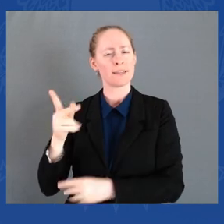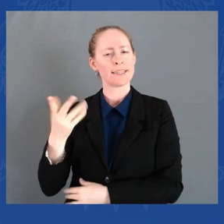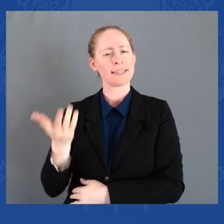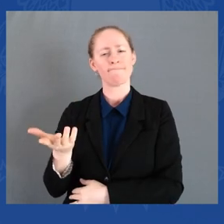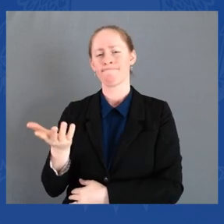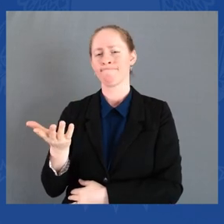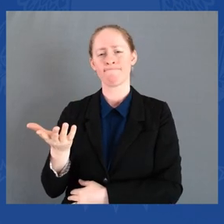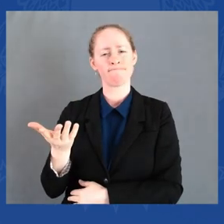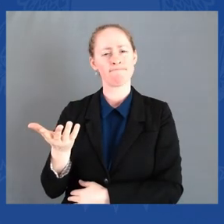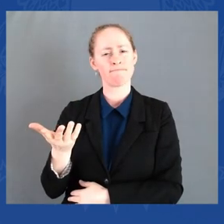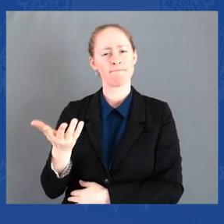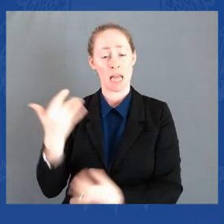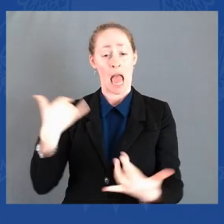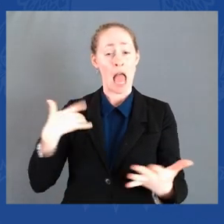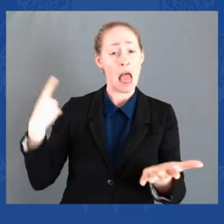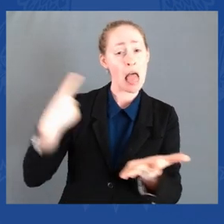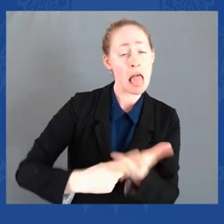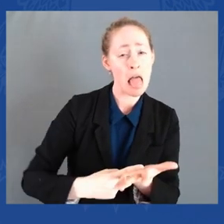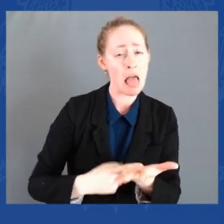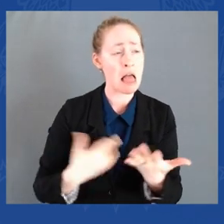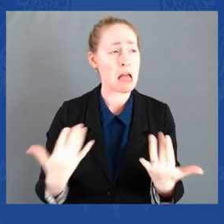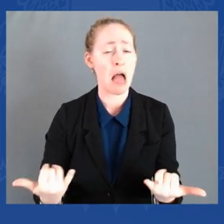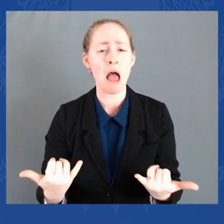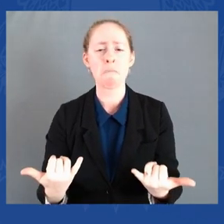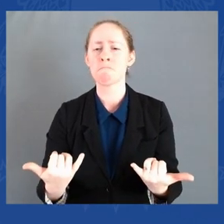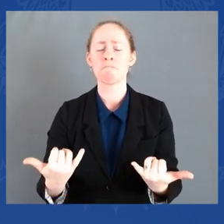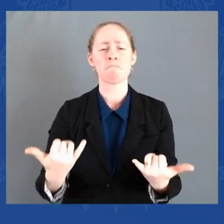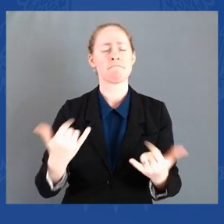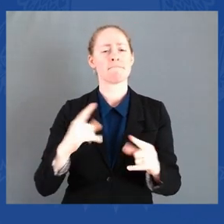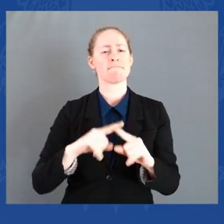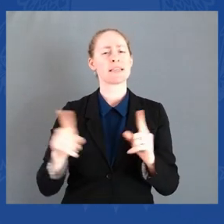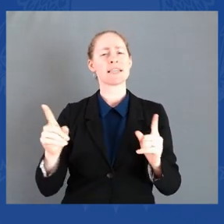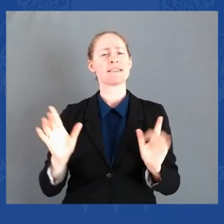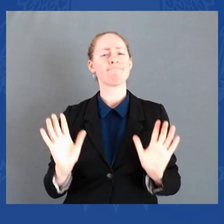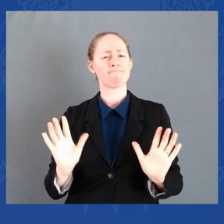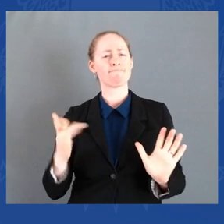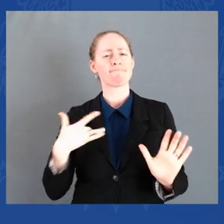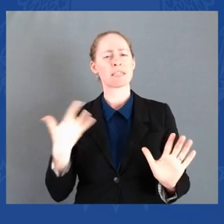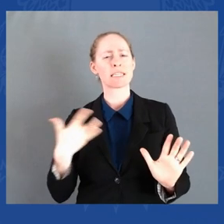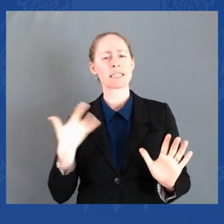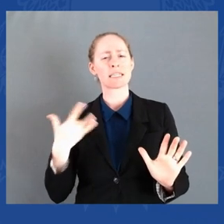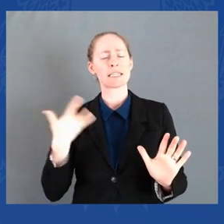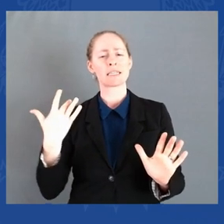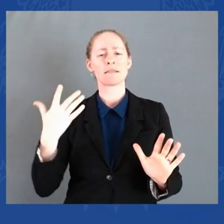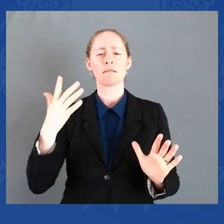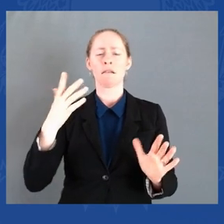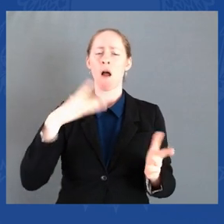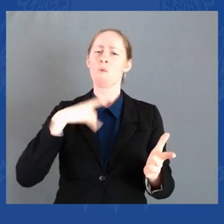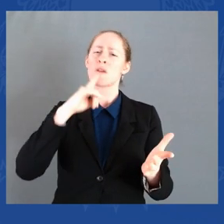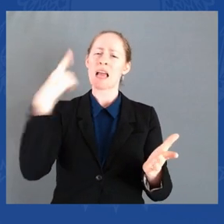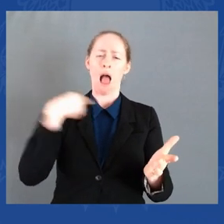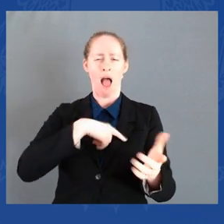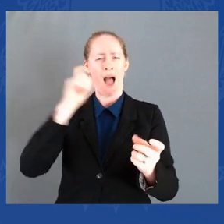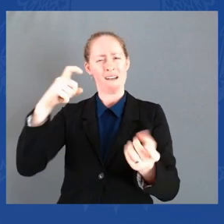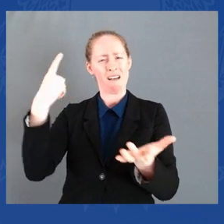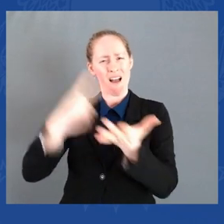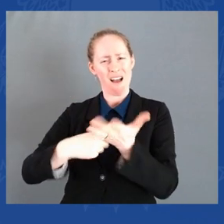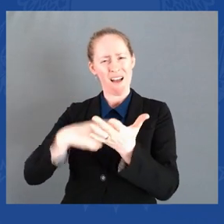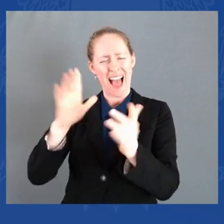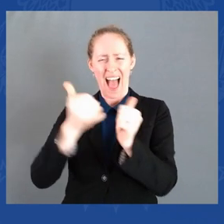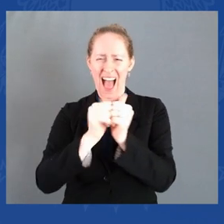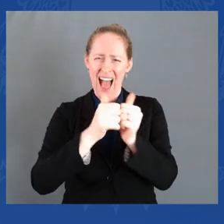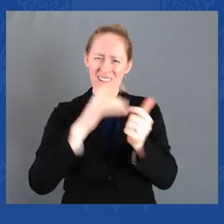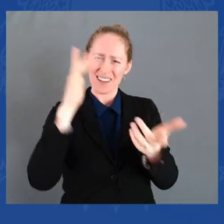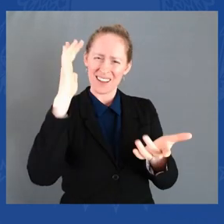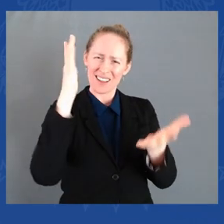We have to not only talk about how we're going to end the hate, but who's responsible for generating it? Who's responsible for generating it?